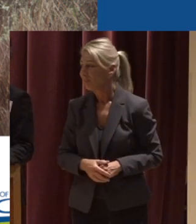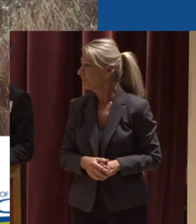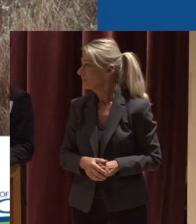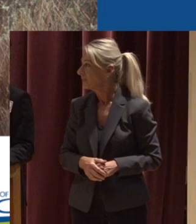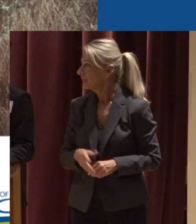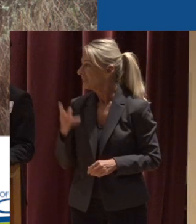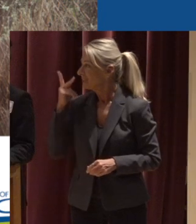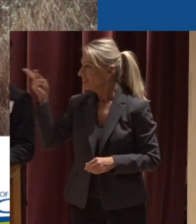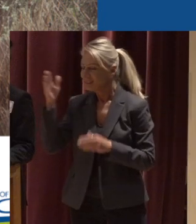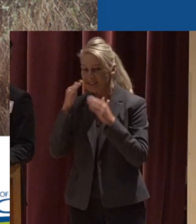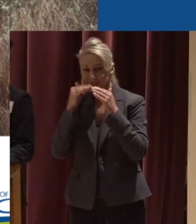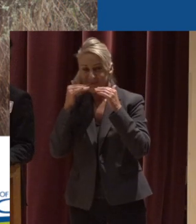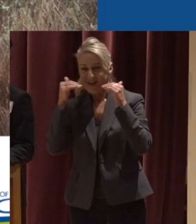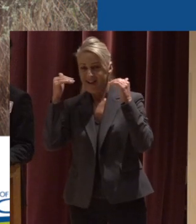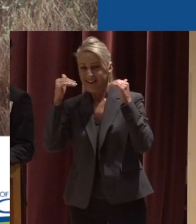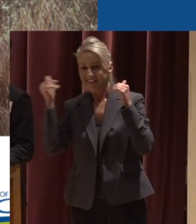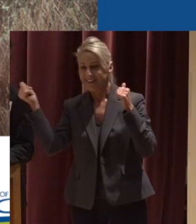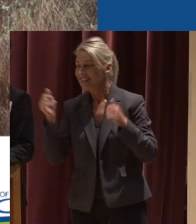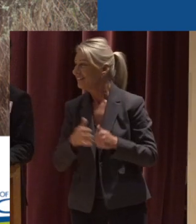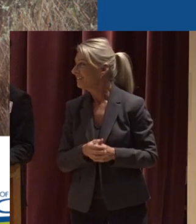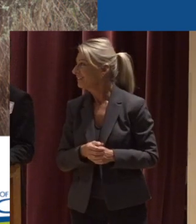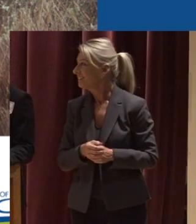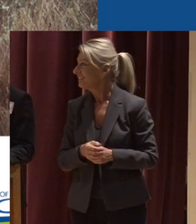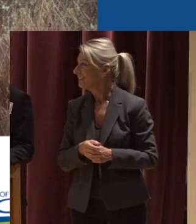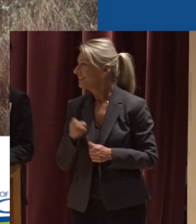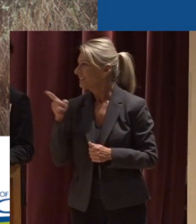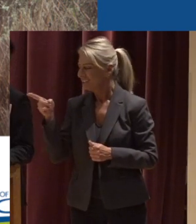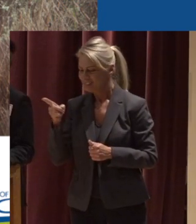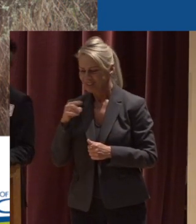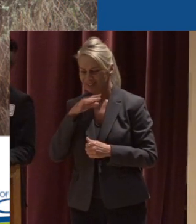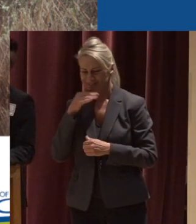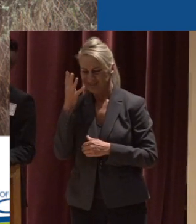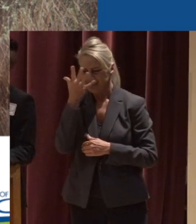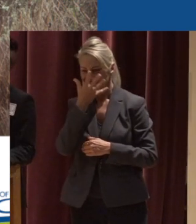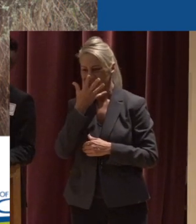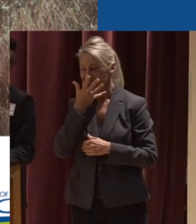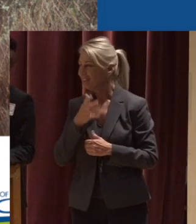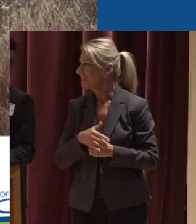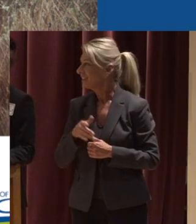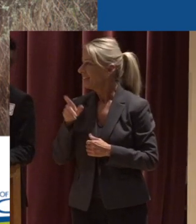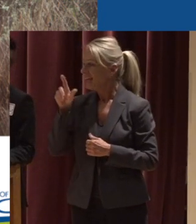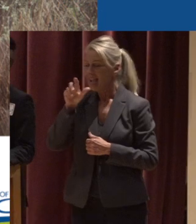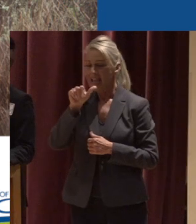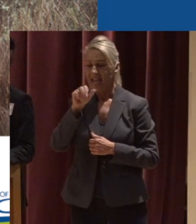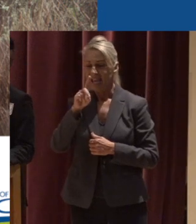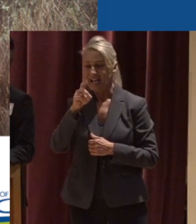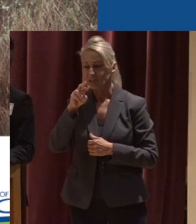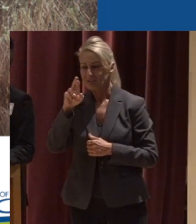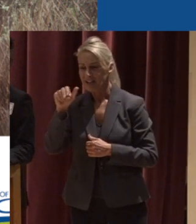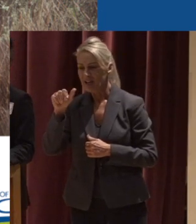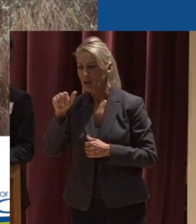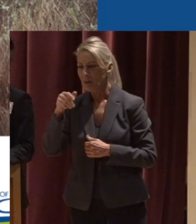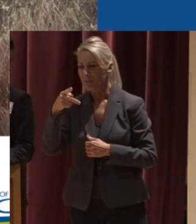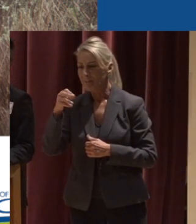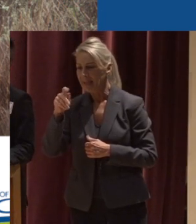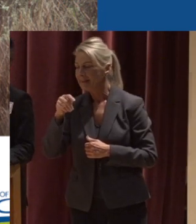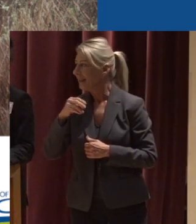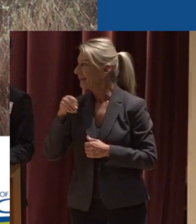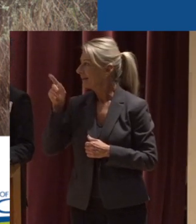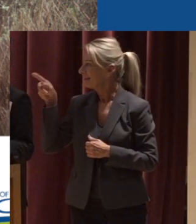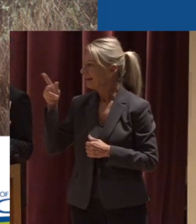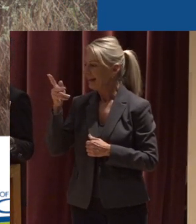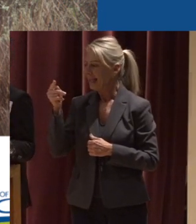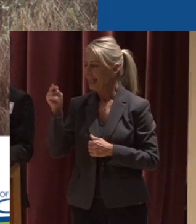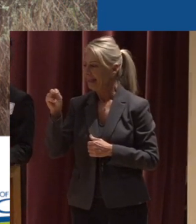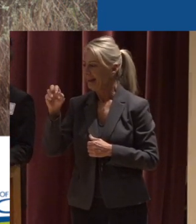Look at the smile on her face I mean, and she's covered So this is Andrea Kent and Ken Albin here They do,